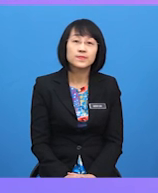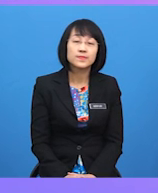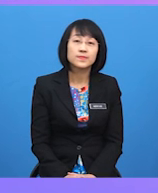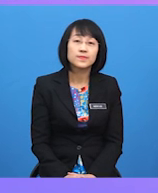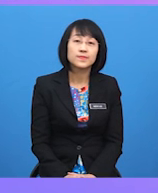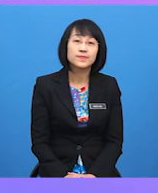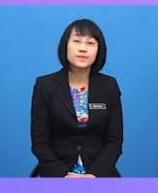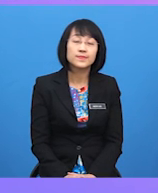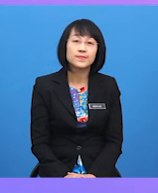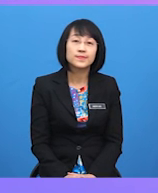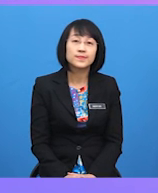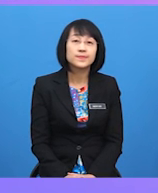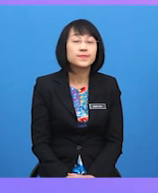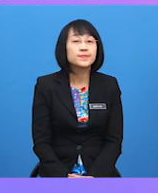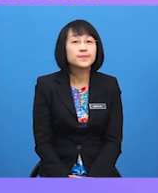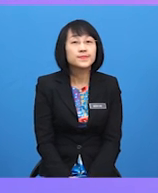them like we did.